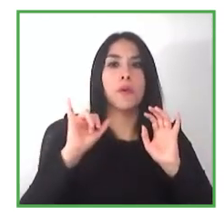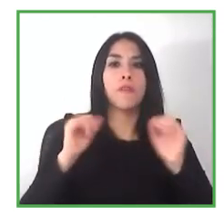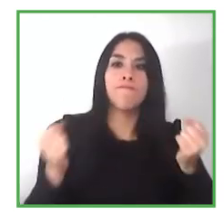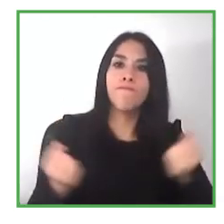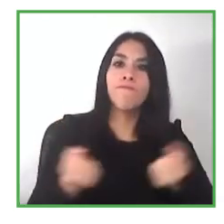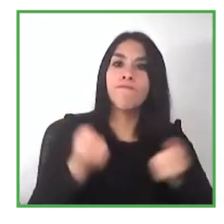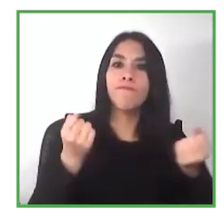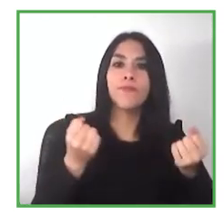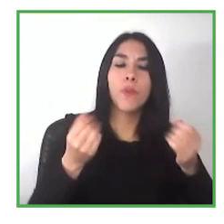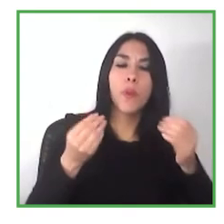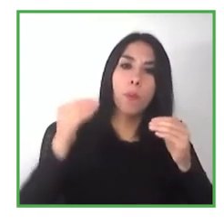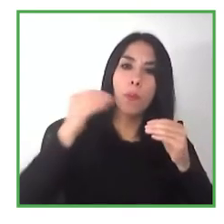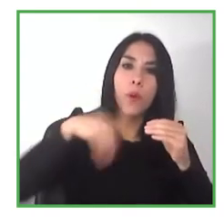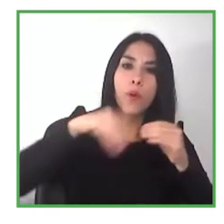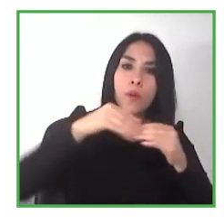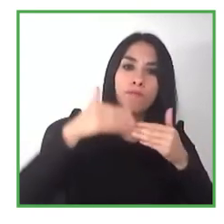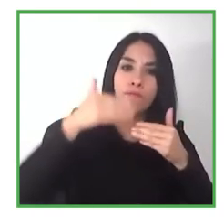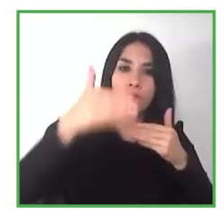places